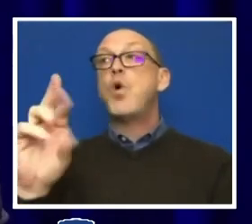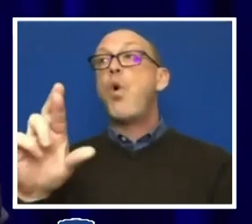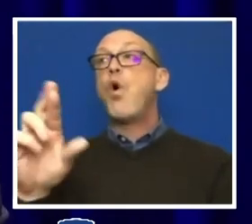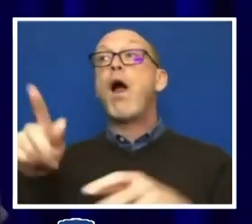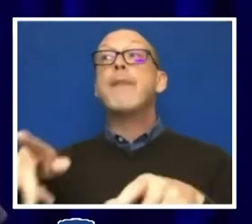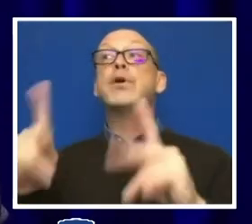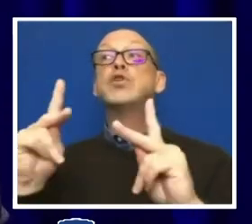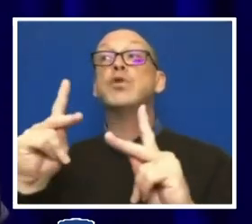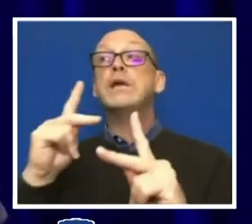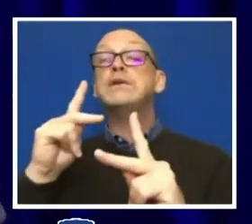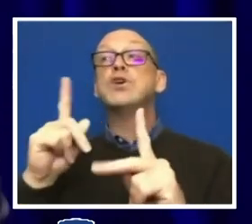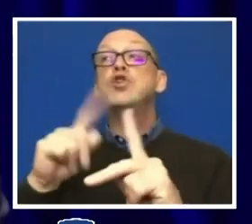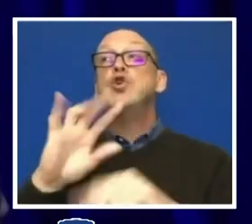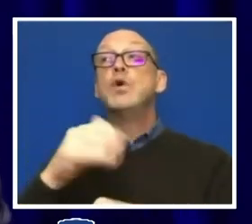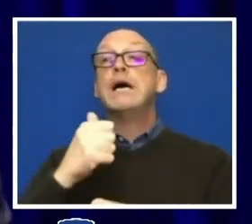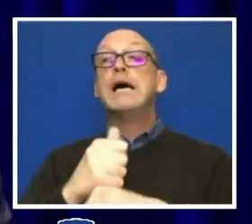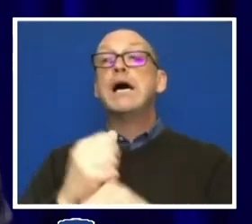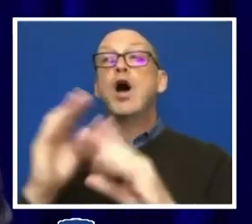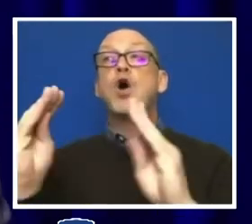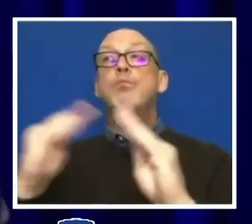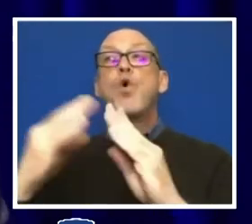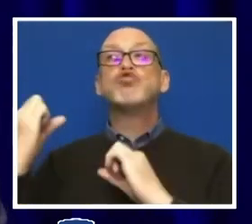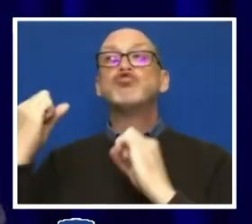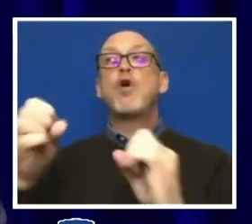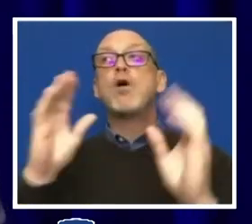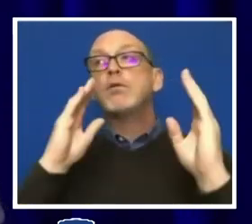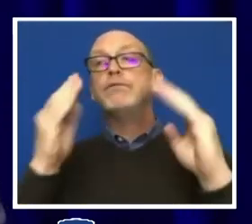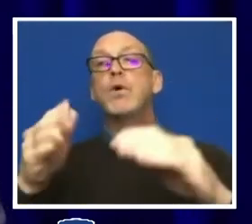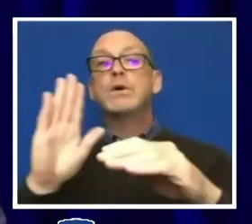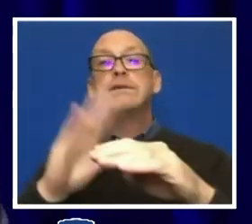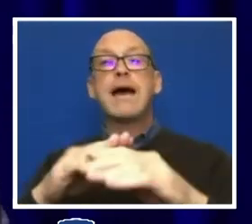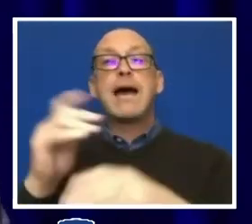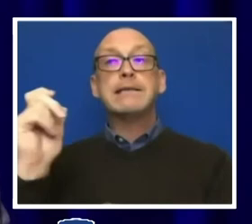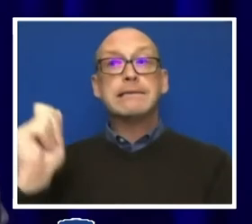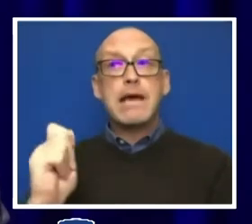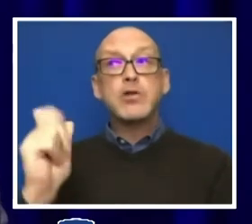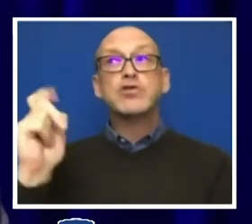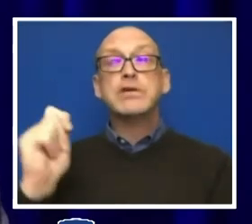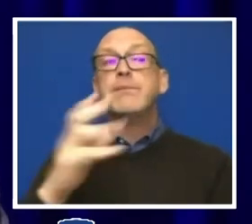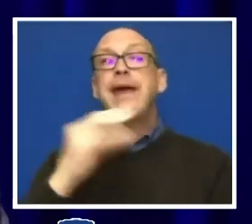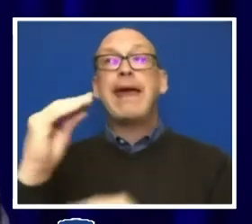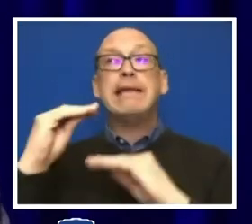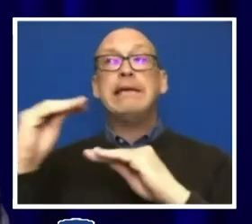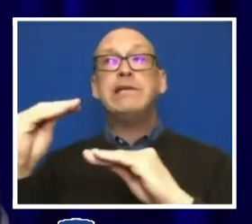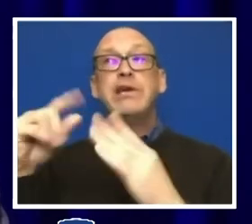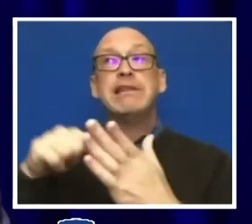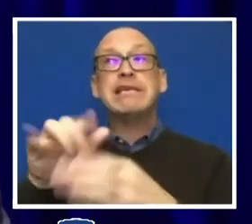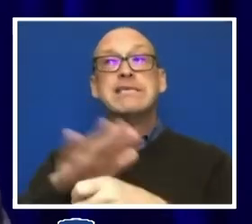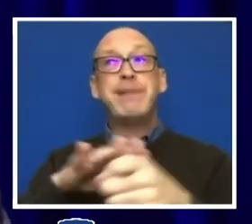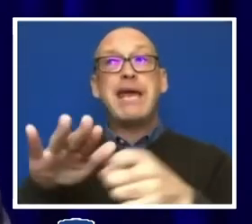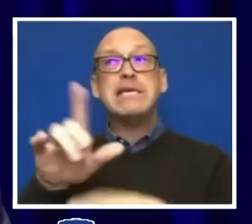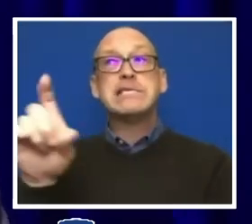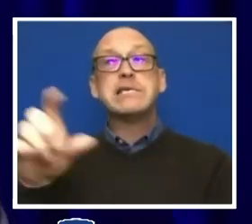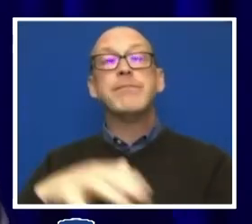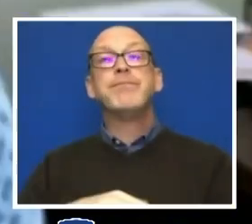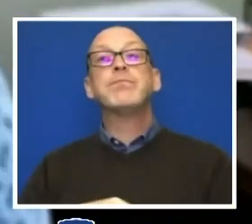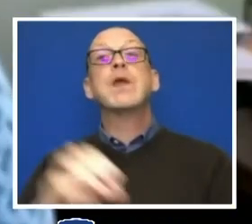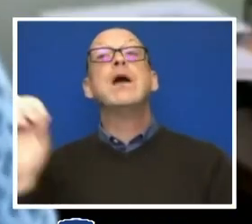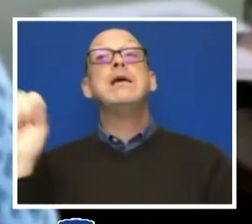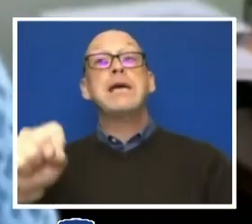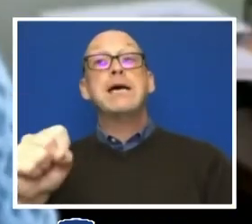establish a much stronger focus on on scholarship and teaching in this space? Yes,